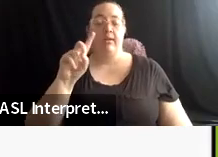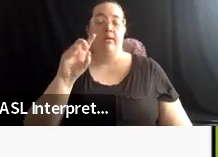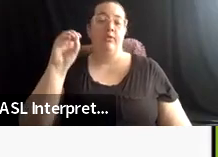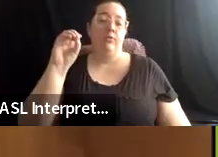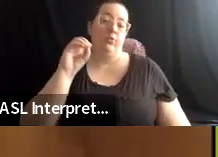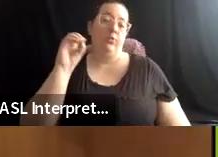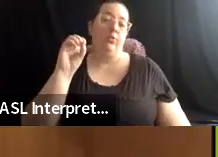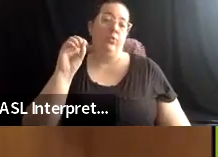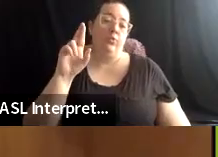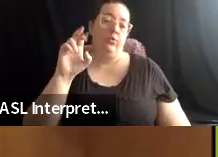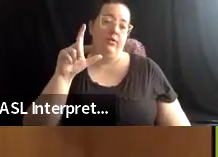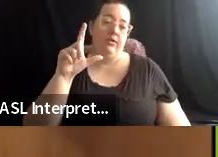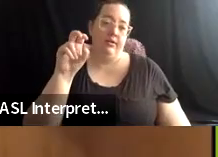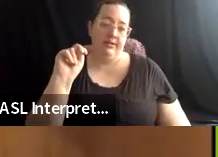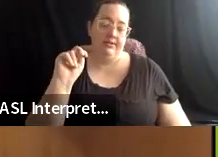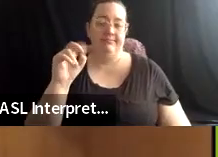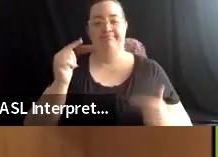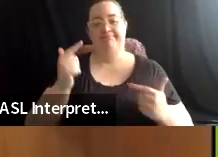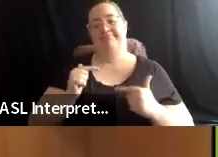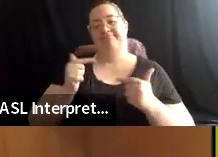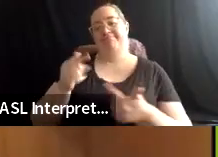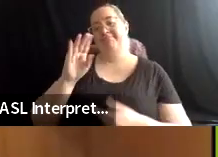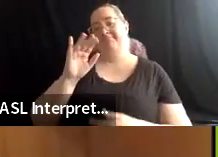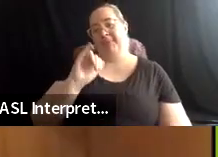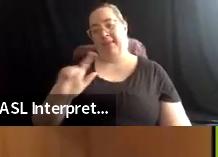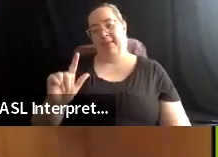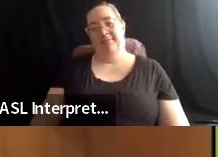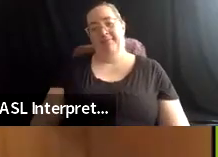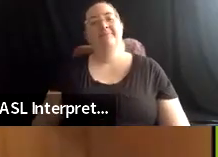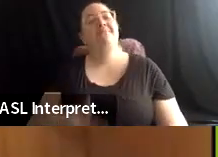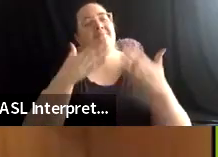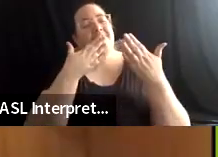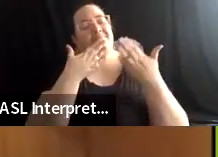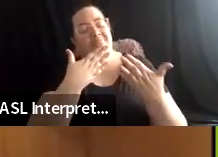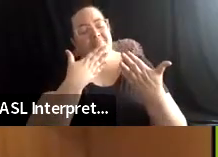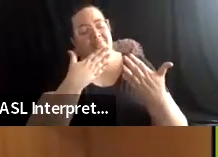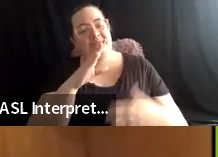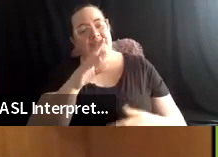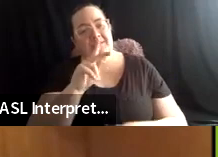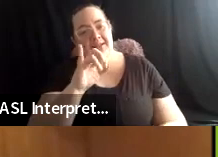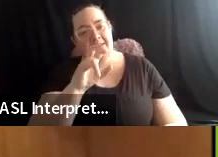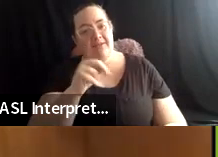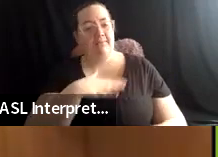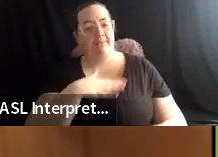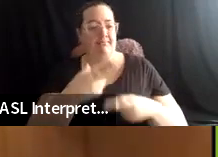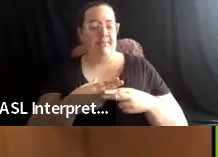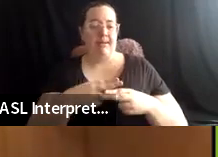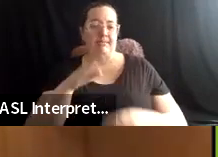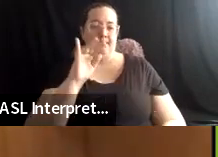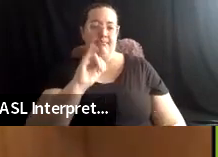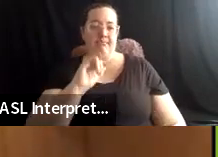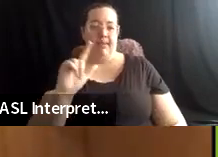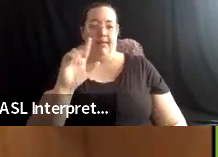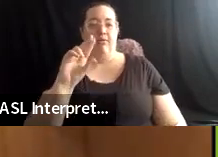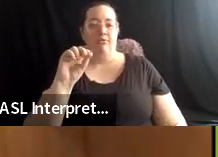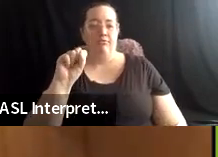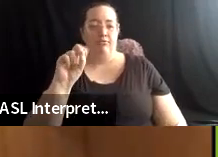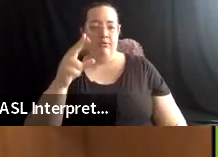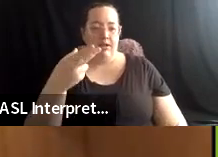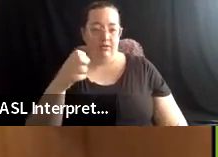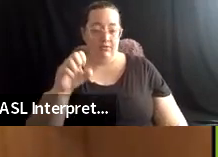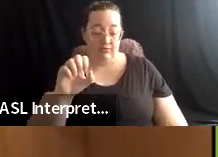Thank you, Kevin. Hello, everybody. My name is Bill Rausch. I am on